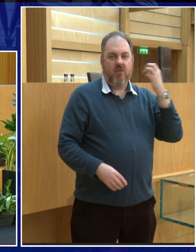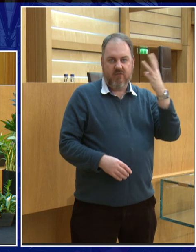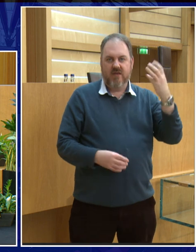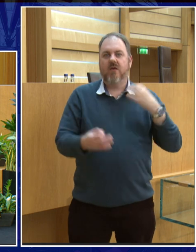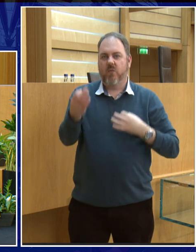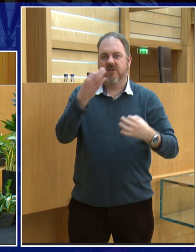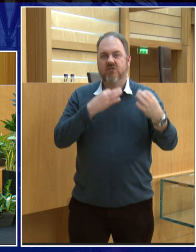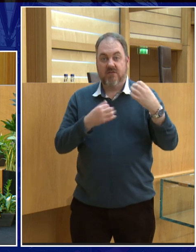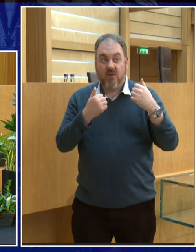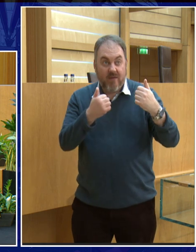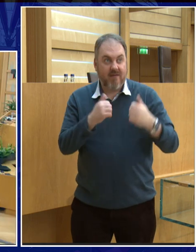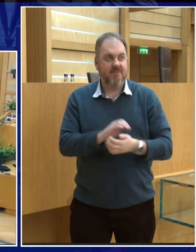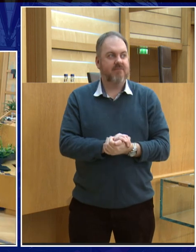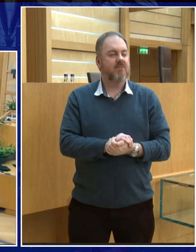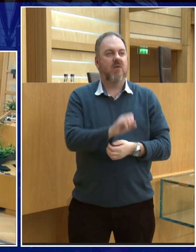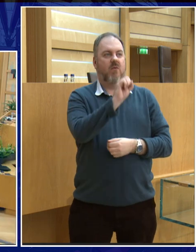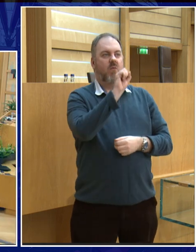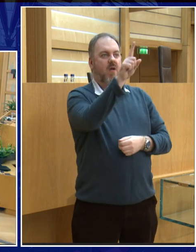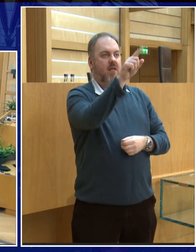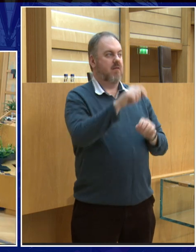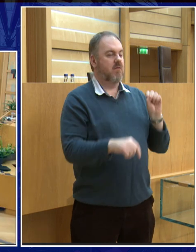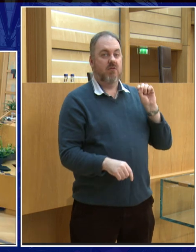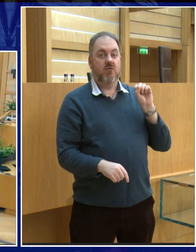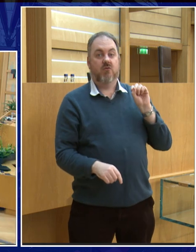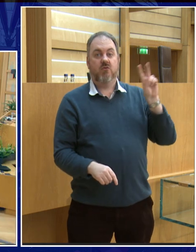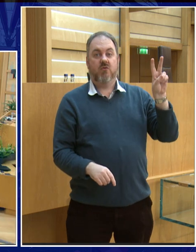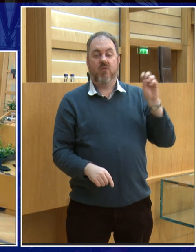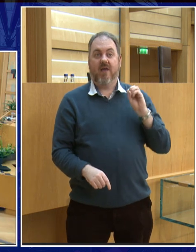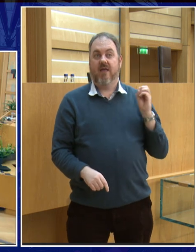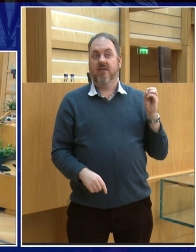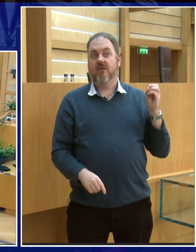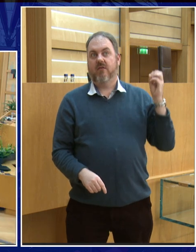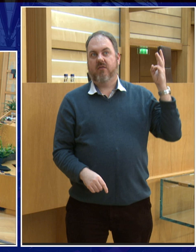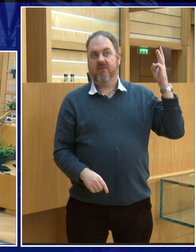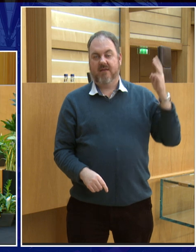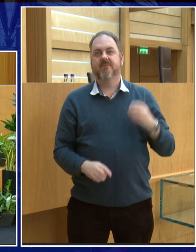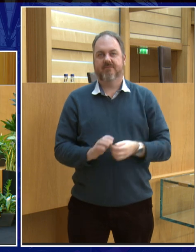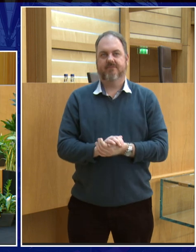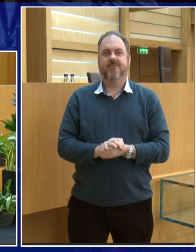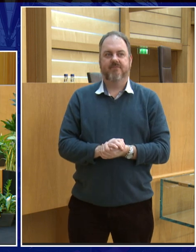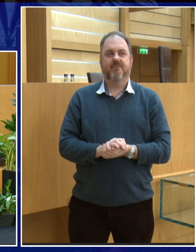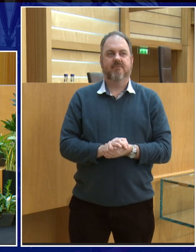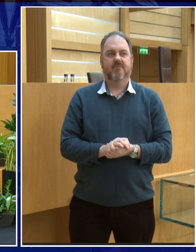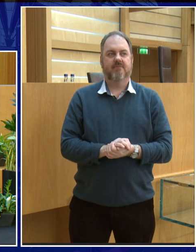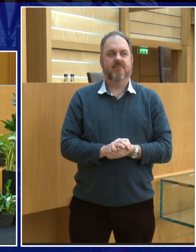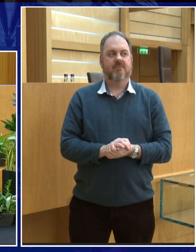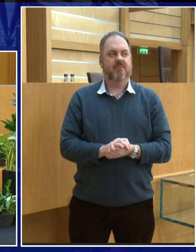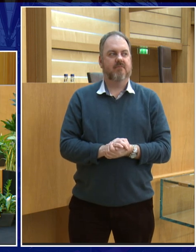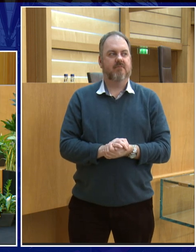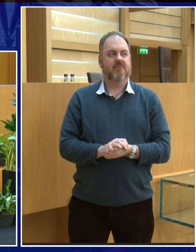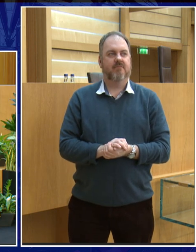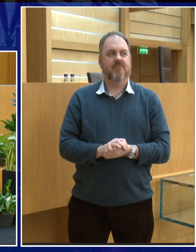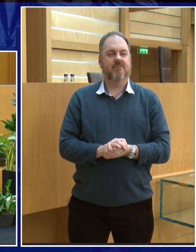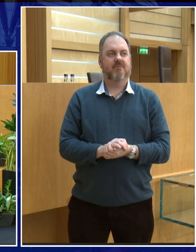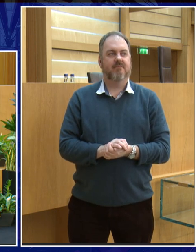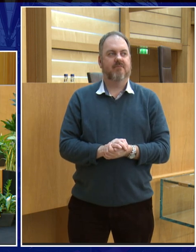minute. You get there. So that'll be one, two... Were you one as well, I think? Three, and then yourself. And that's